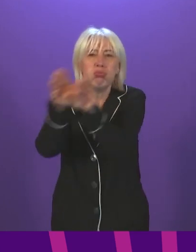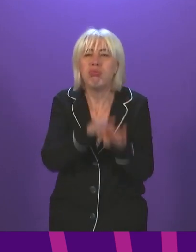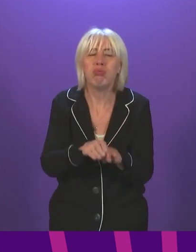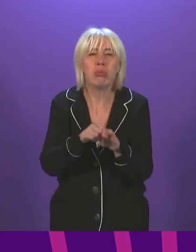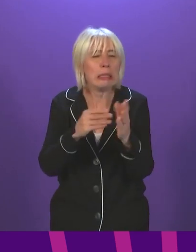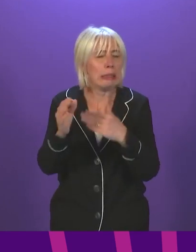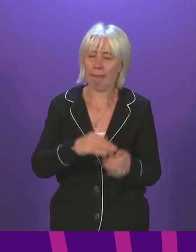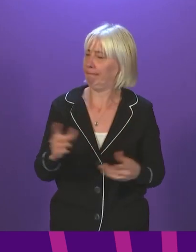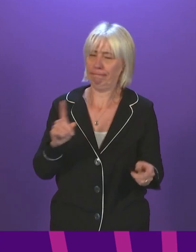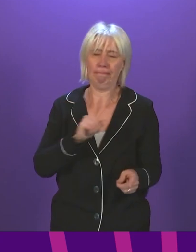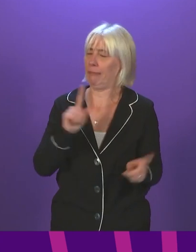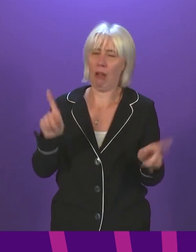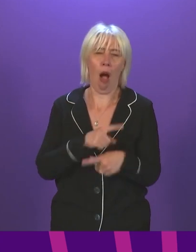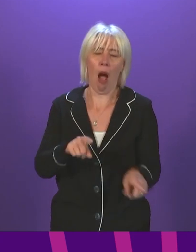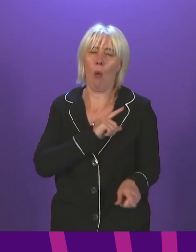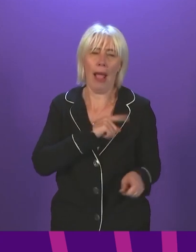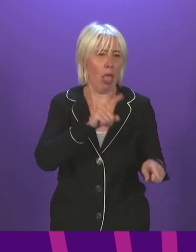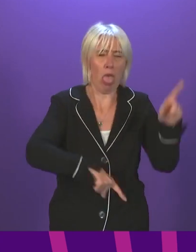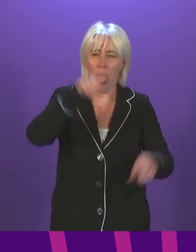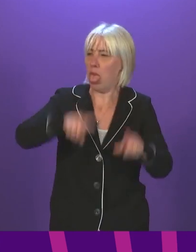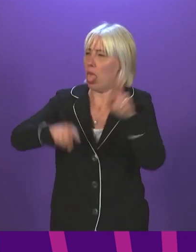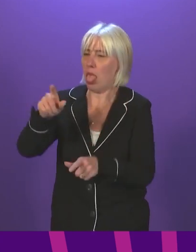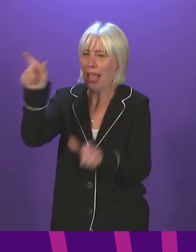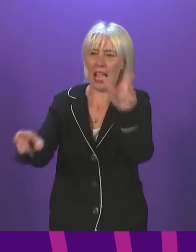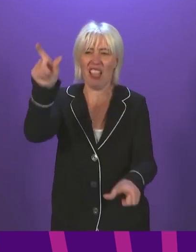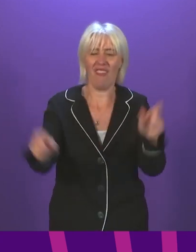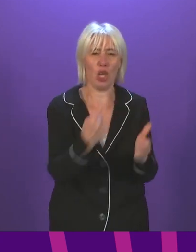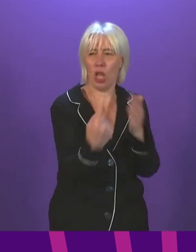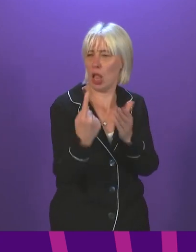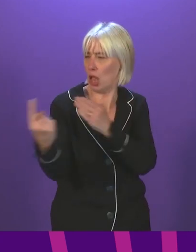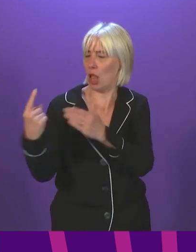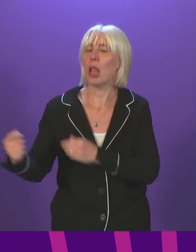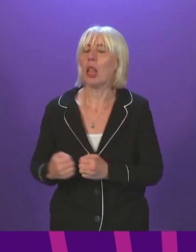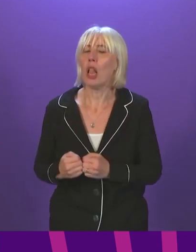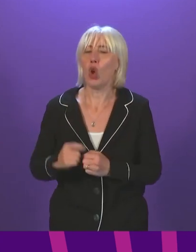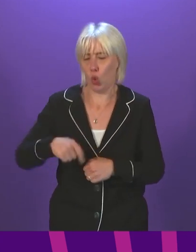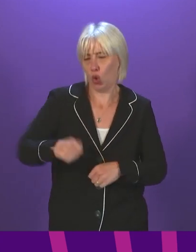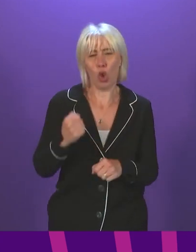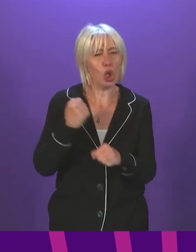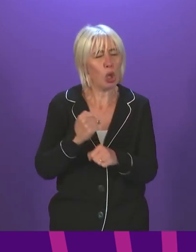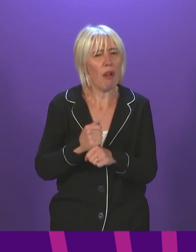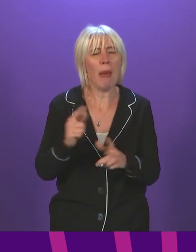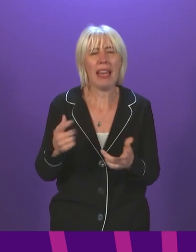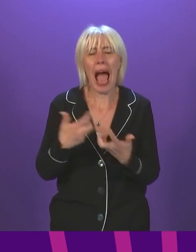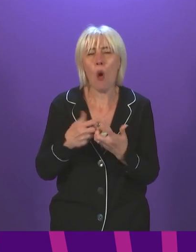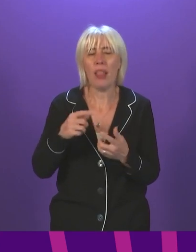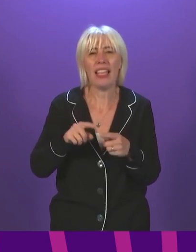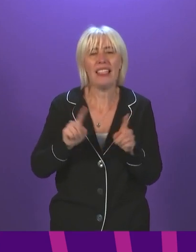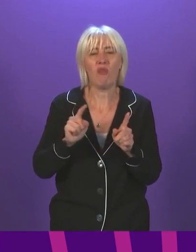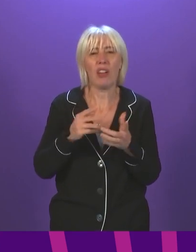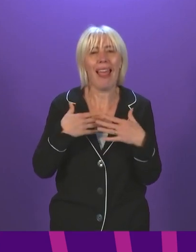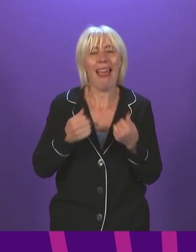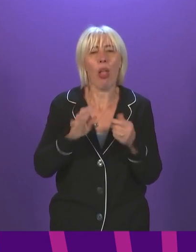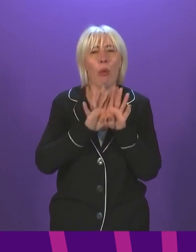complexity and the diversity of its symptoms. Can you advise us what steps the Scottish government can take to ensure that different health boards have flexibility